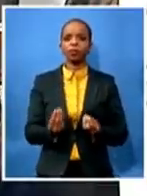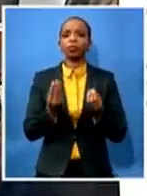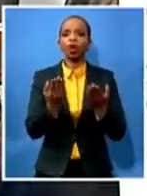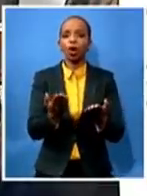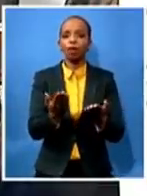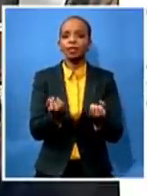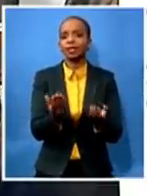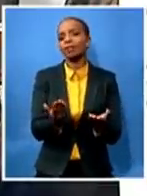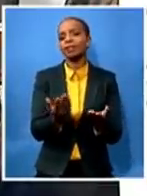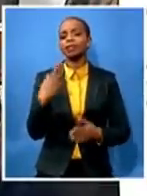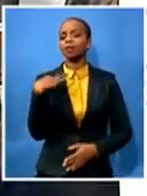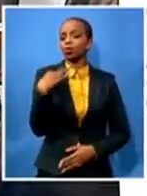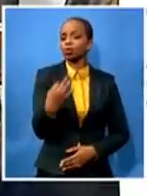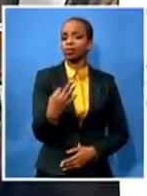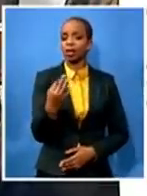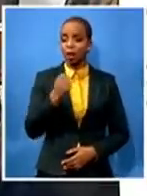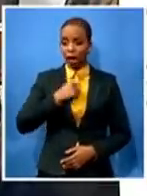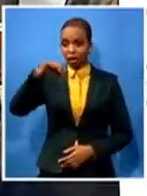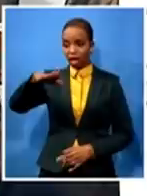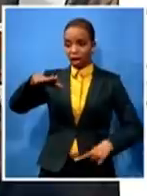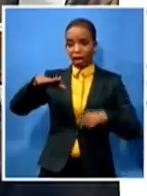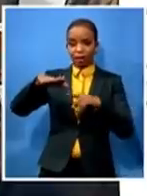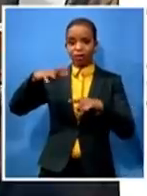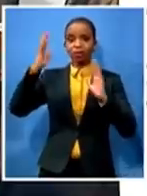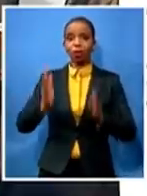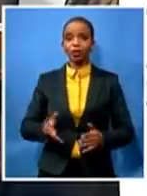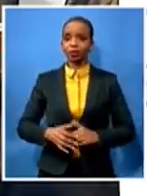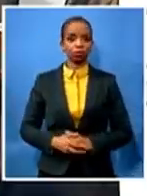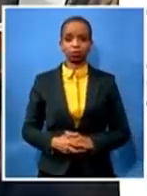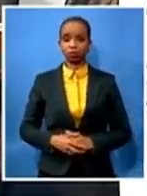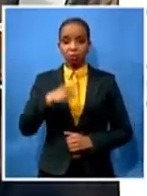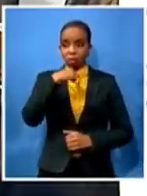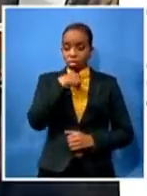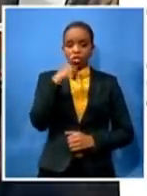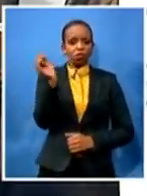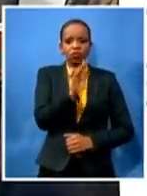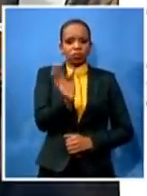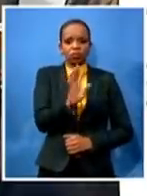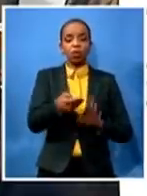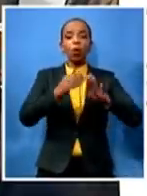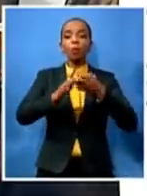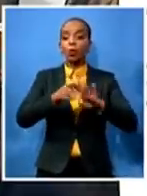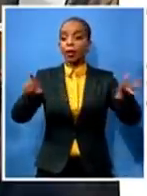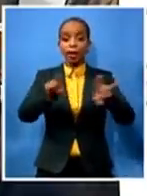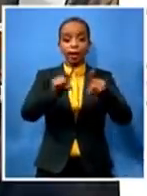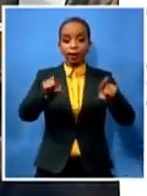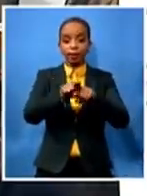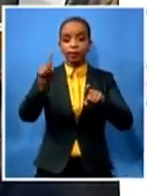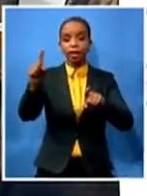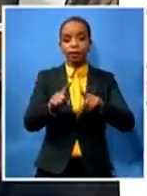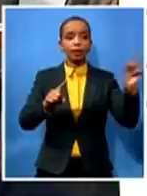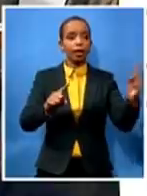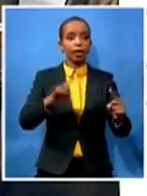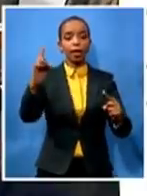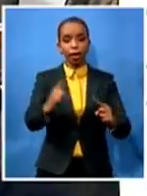not to me but to the communities that had come forward and young people who were willing to be